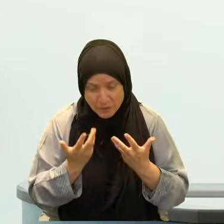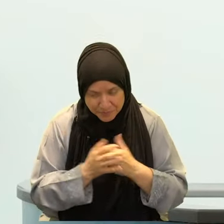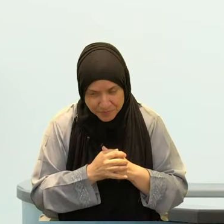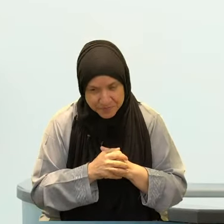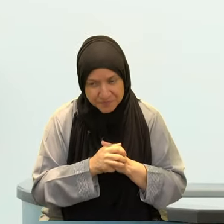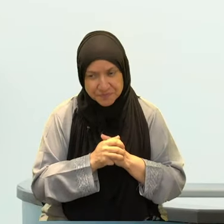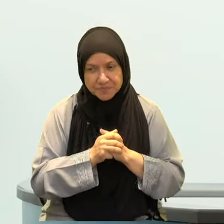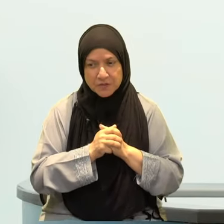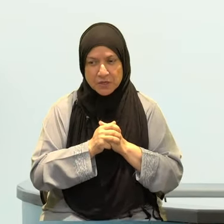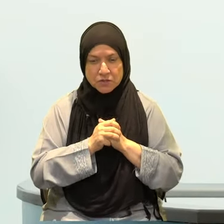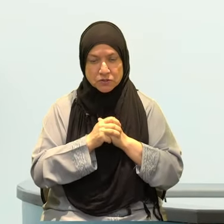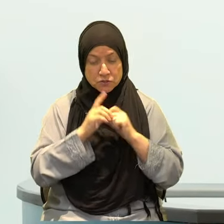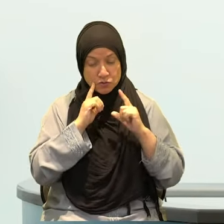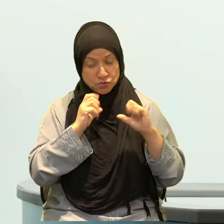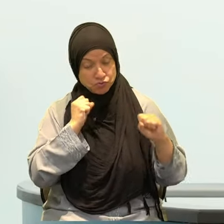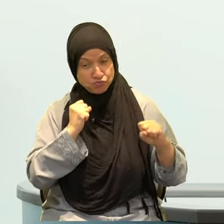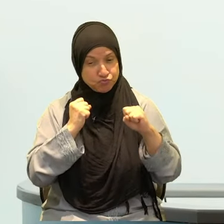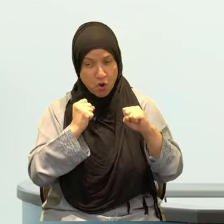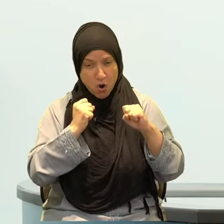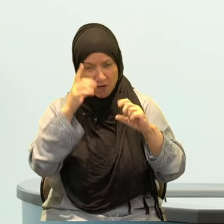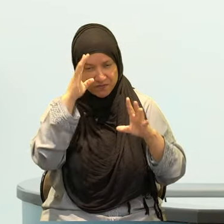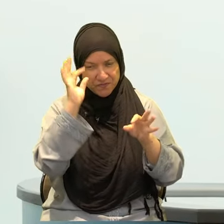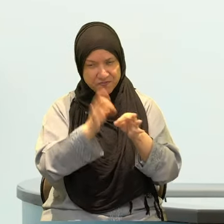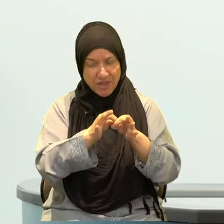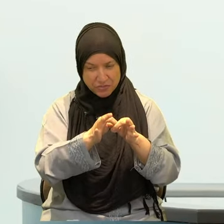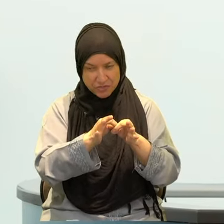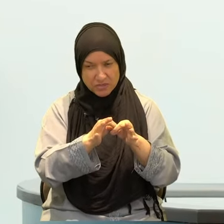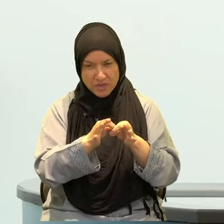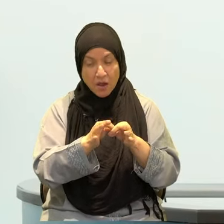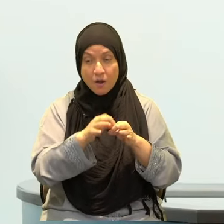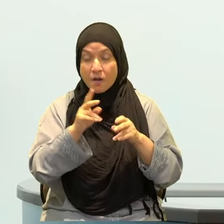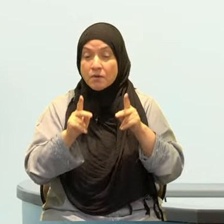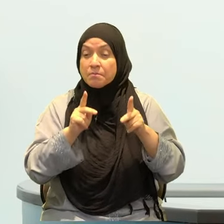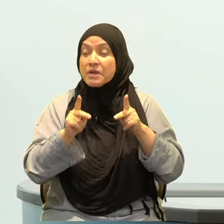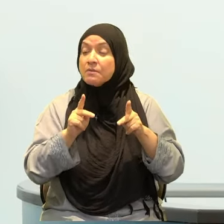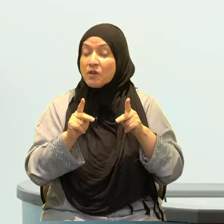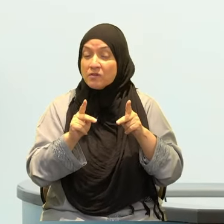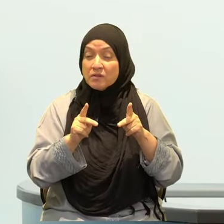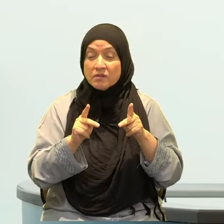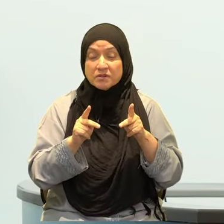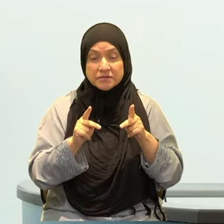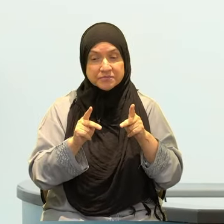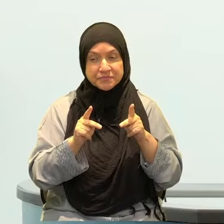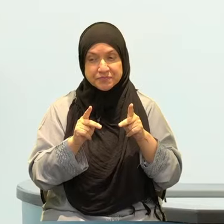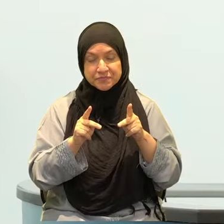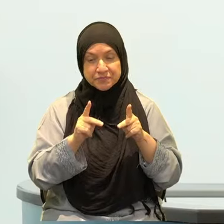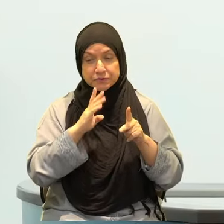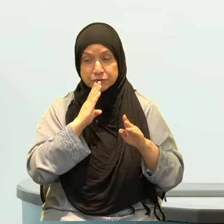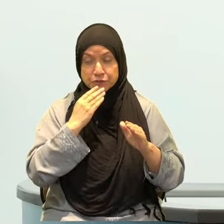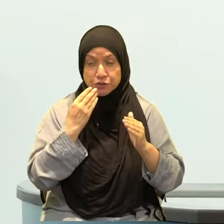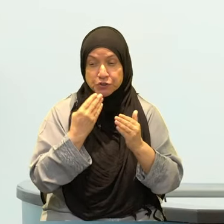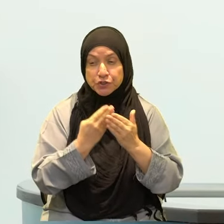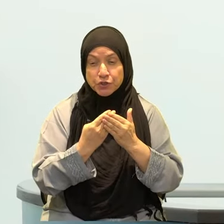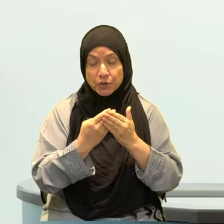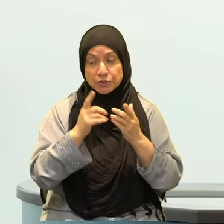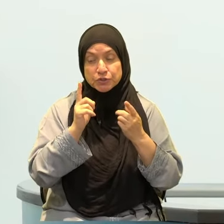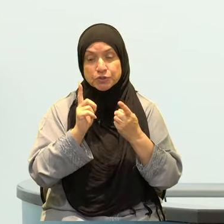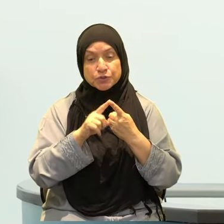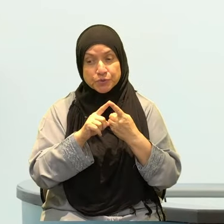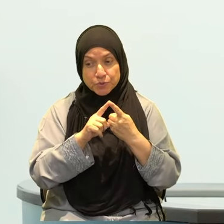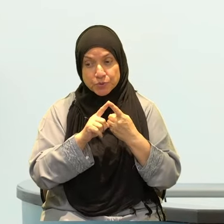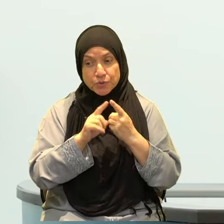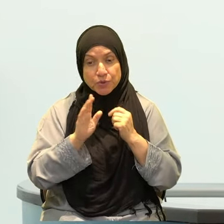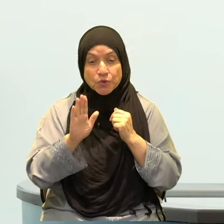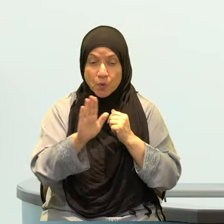is that you don't have an overbearing presence. When you bring joy with your presence to your family, gentleness, leniency.